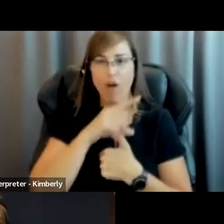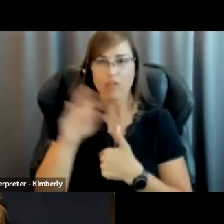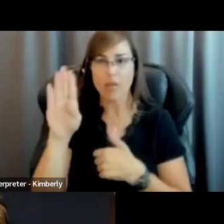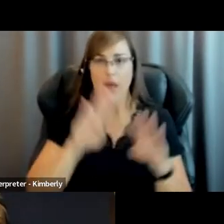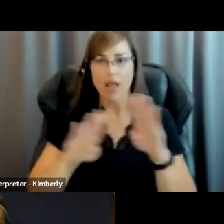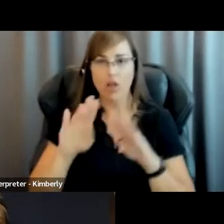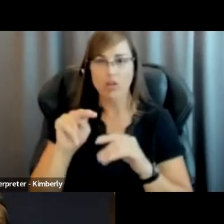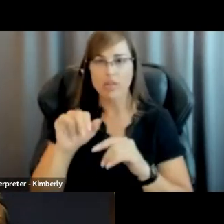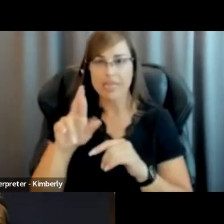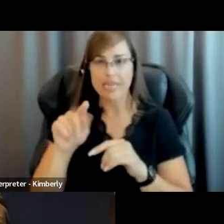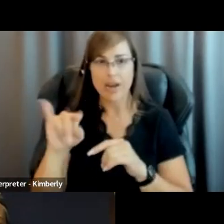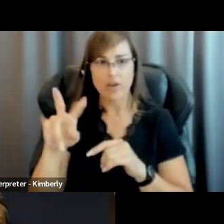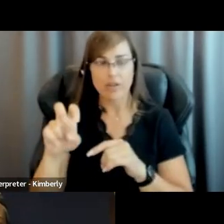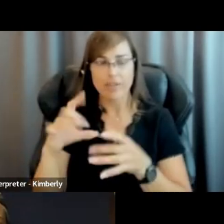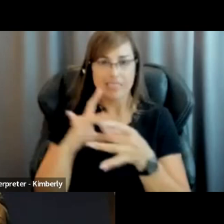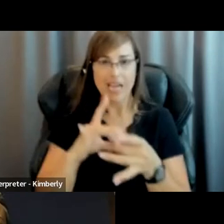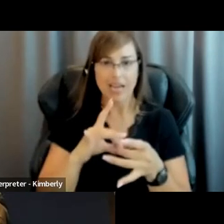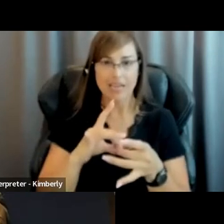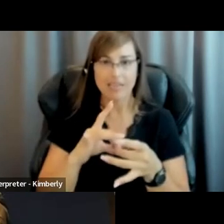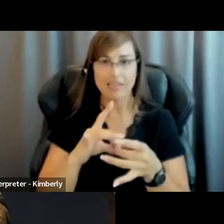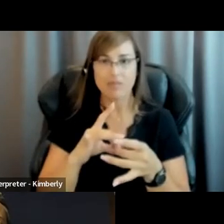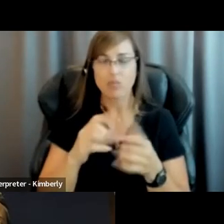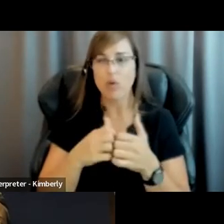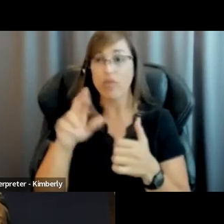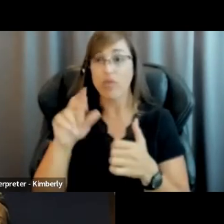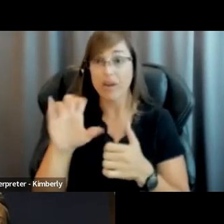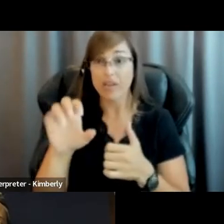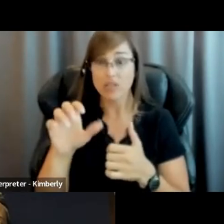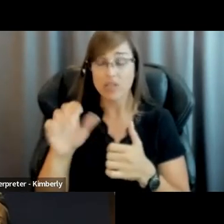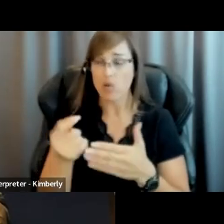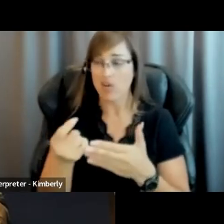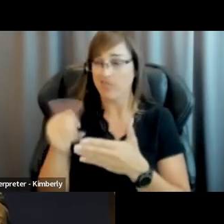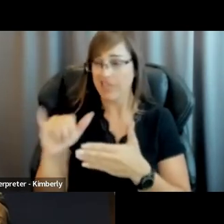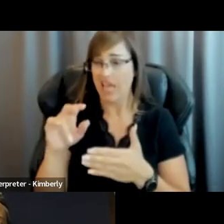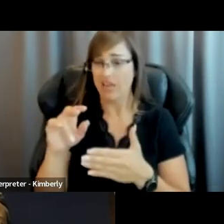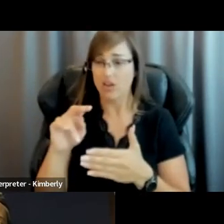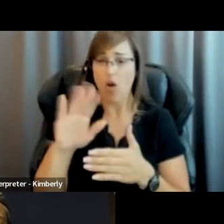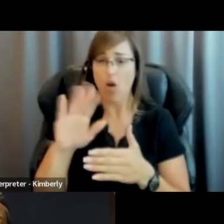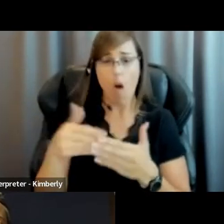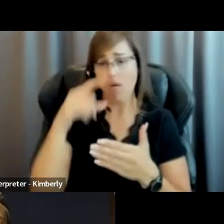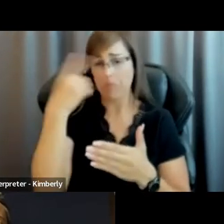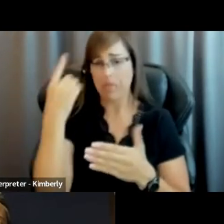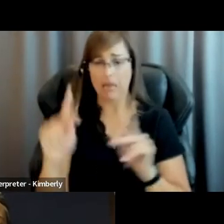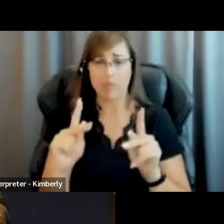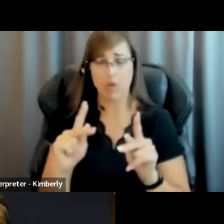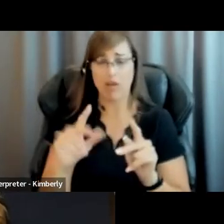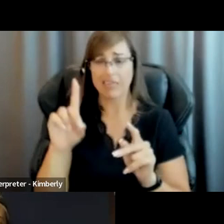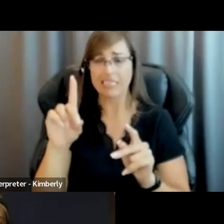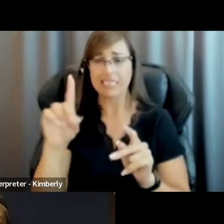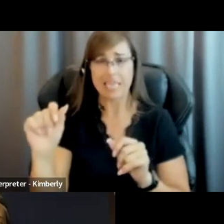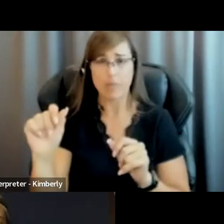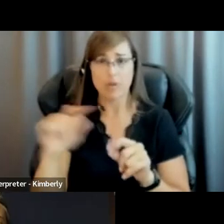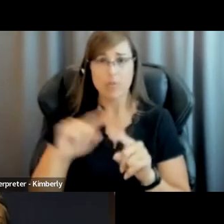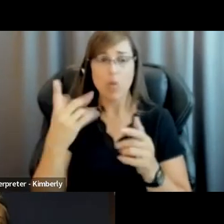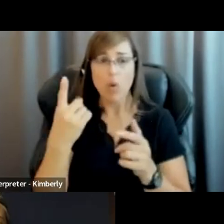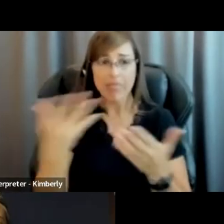narratives tied or linked to race. They wanted to dispel this notion that all Black folks are inherently disabled. But one of the things